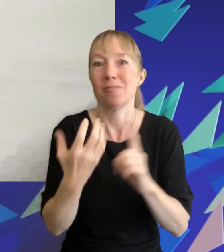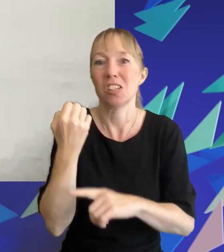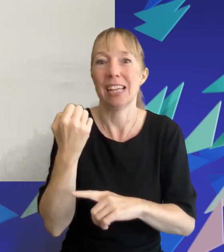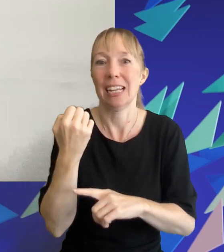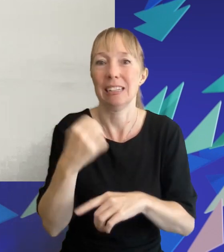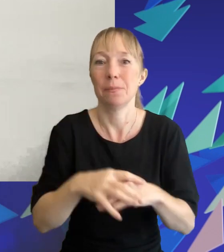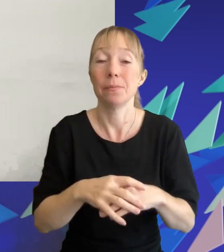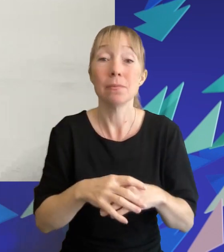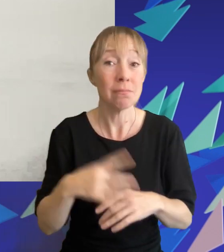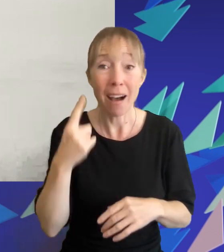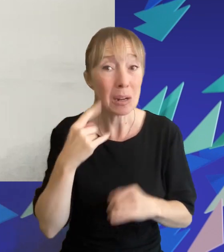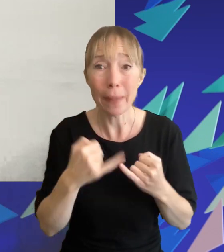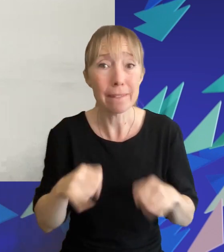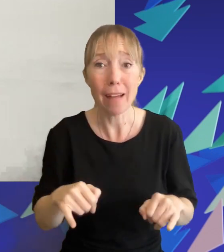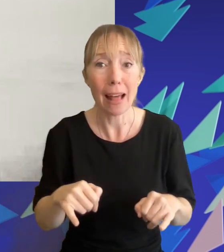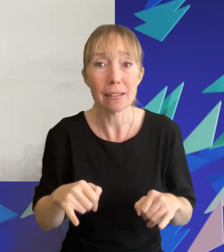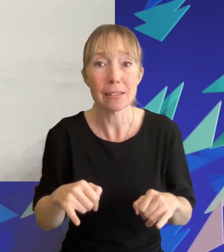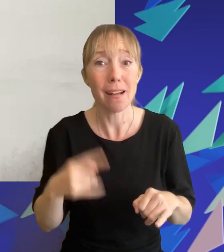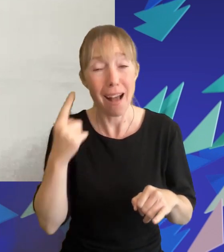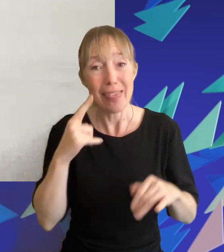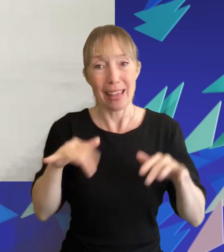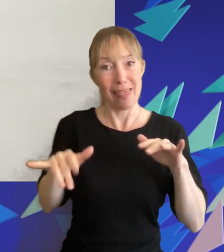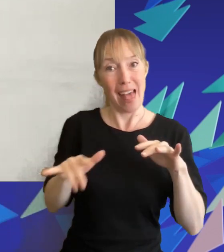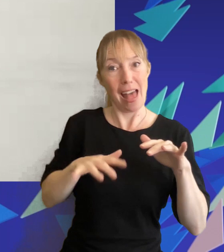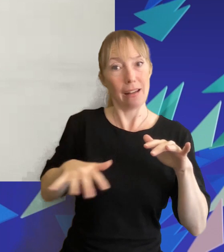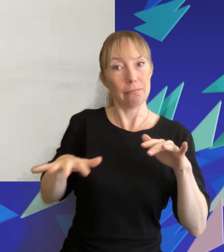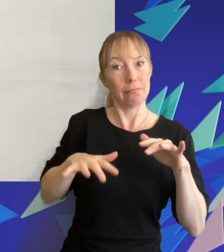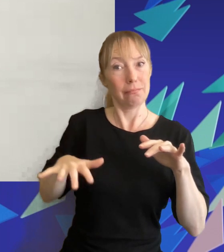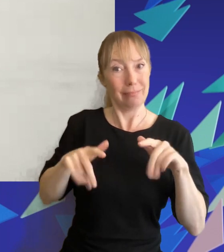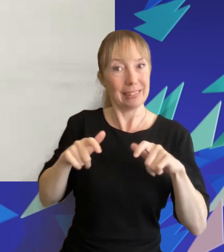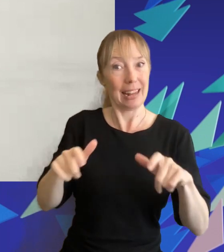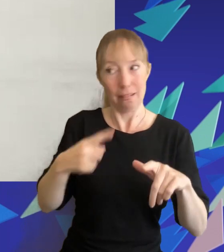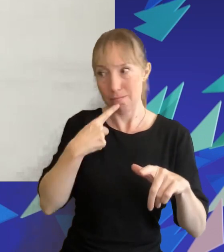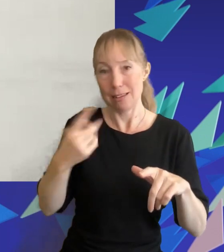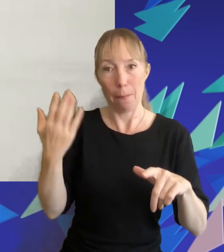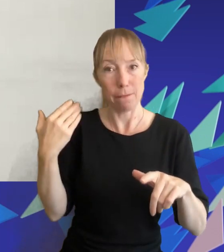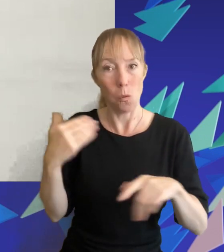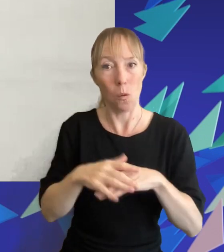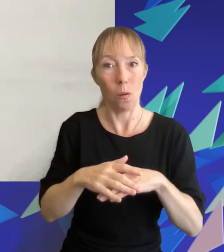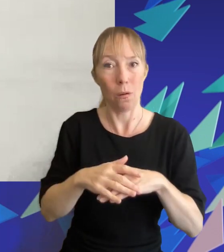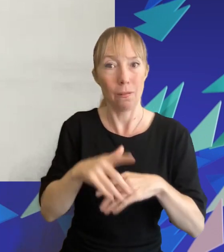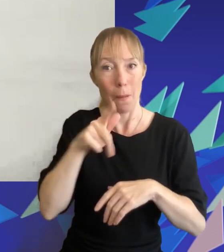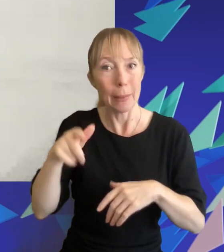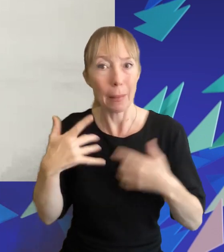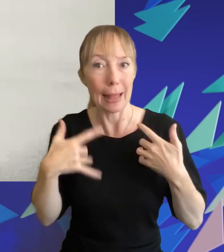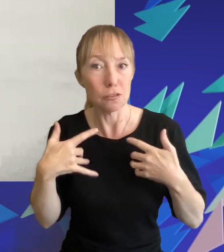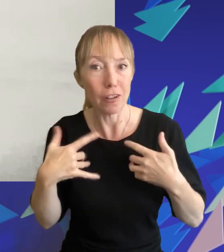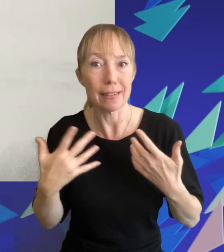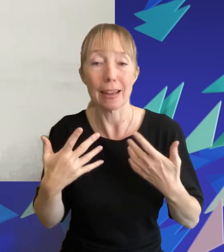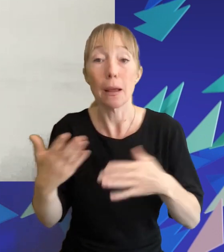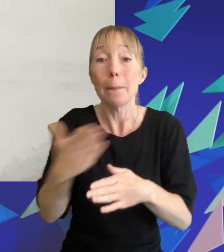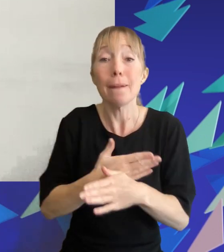i think like i said it's lying dormant and it's it's always there people are always interested in it even before the hunger games